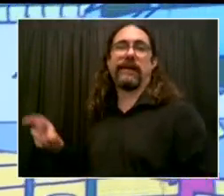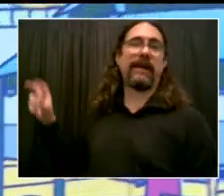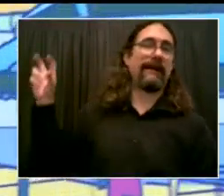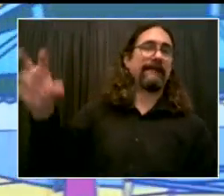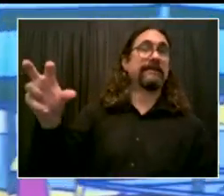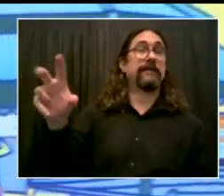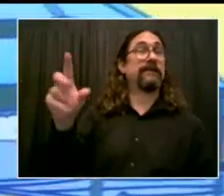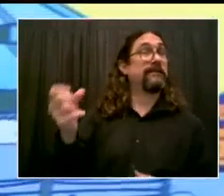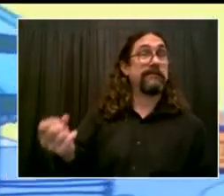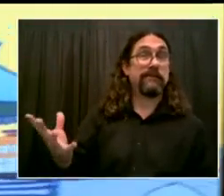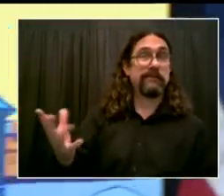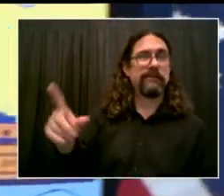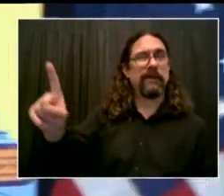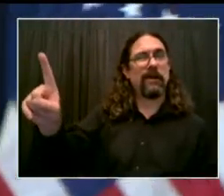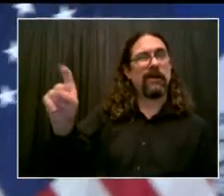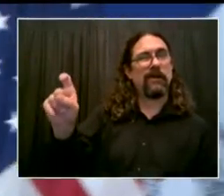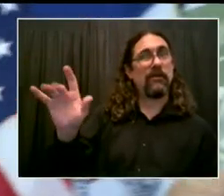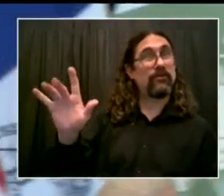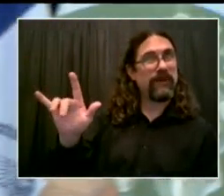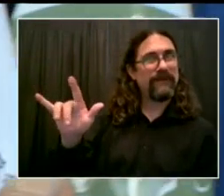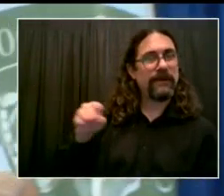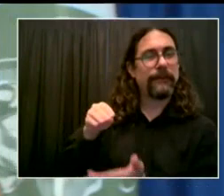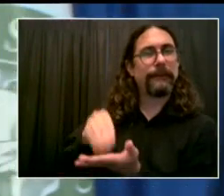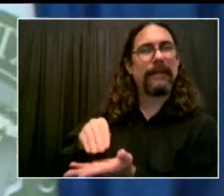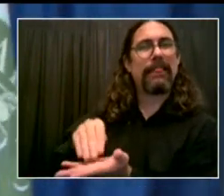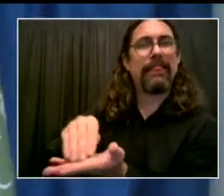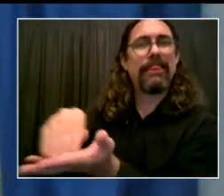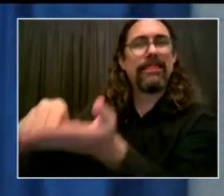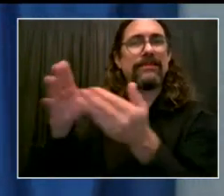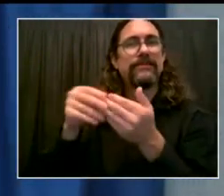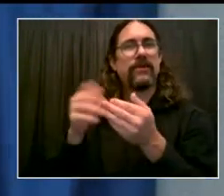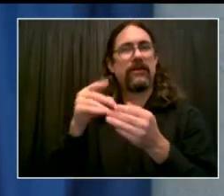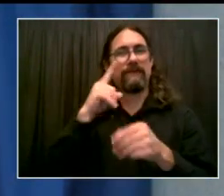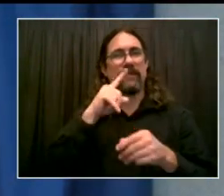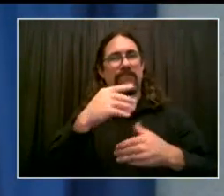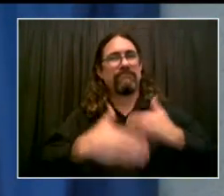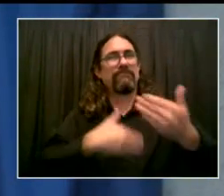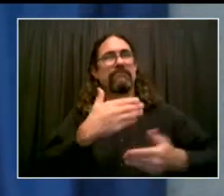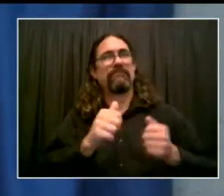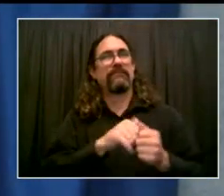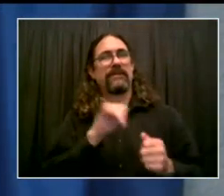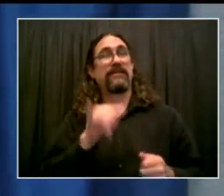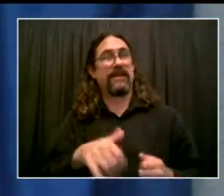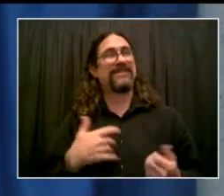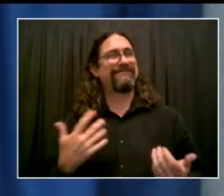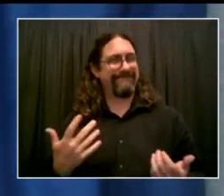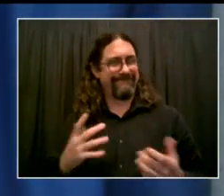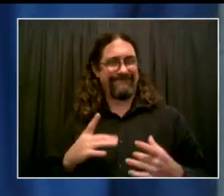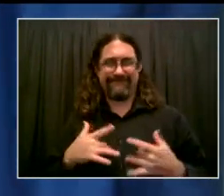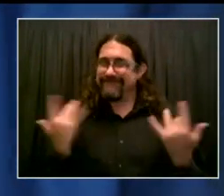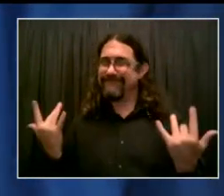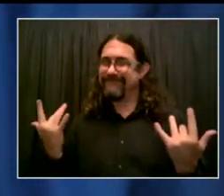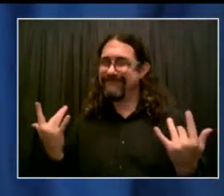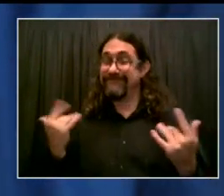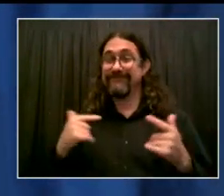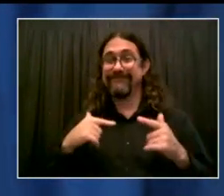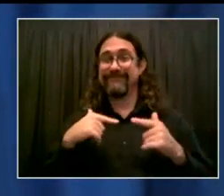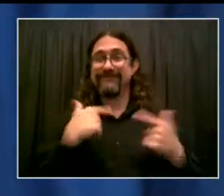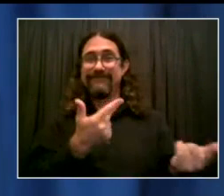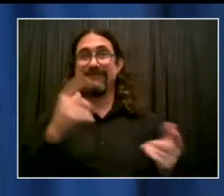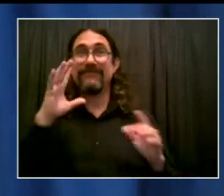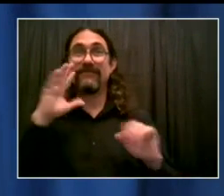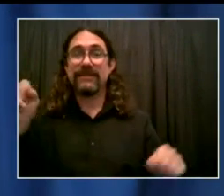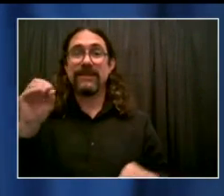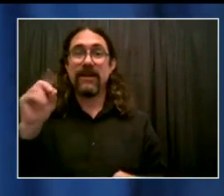That just blows me away, Mr. Mayor. $125 million investment in the kids of this